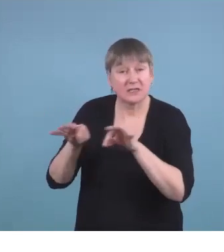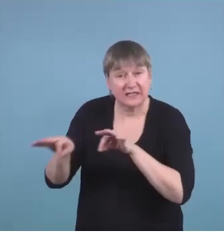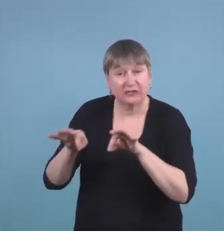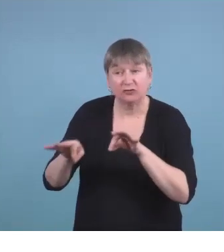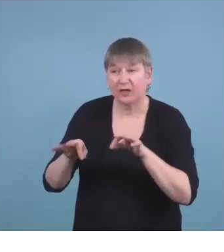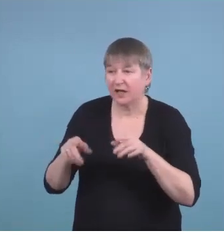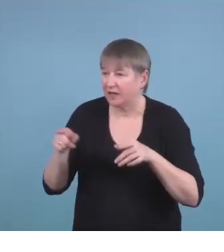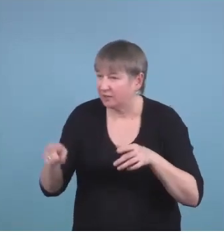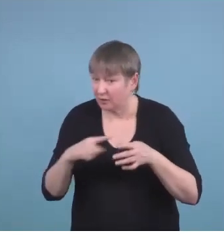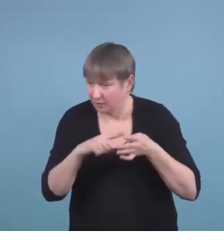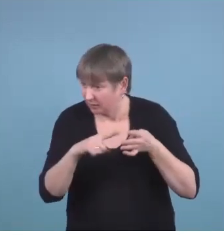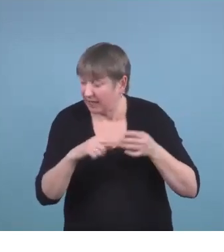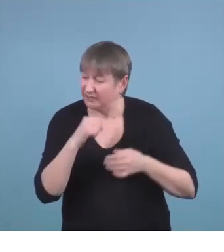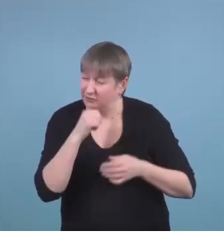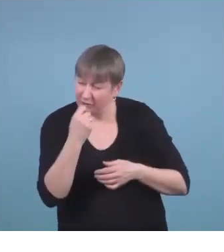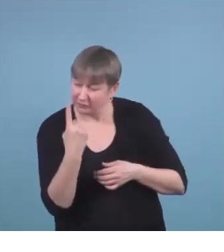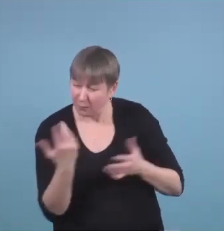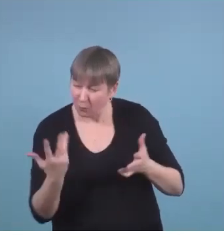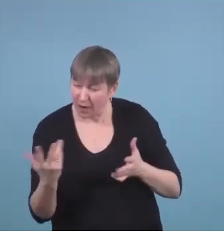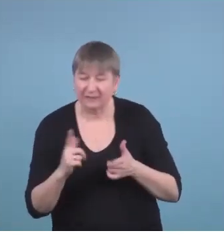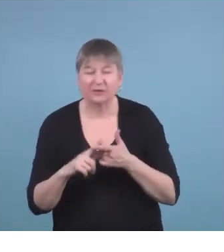missing I'm also able to anticipate